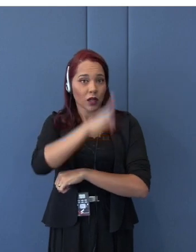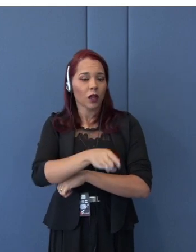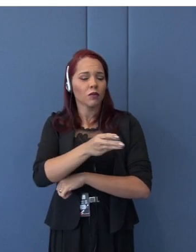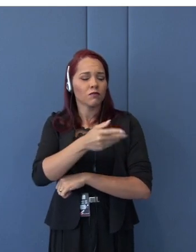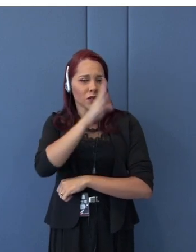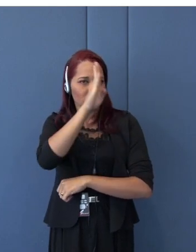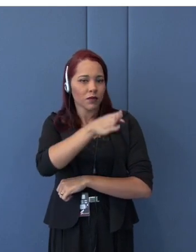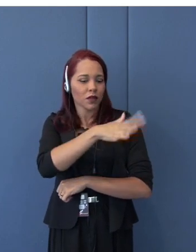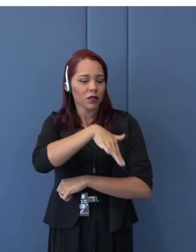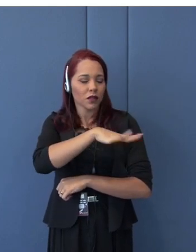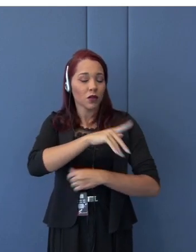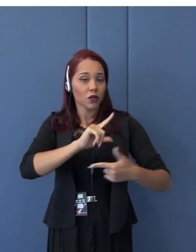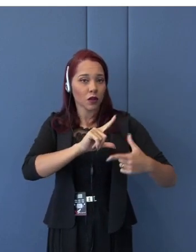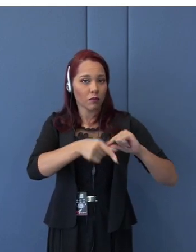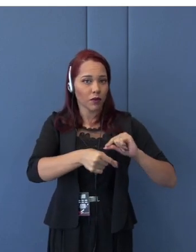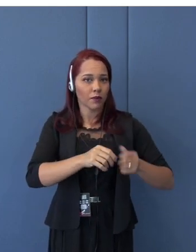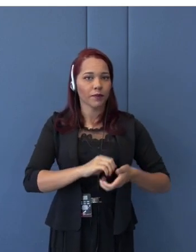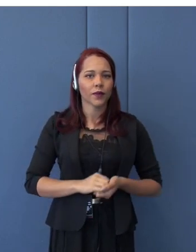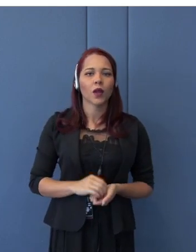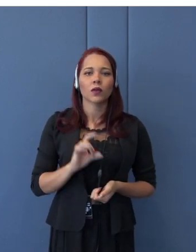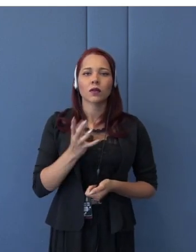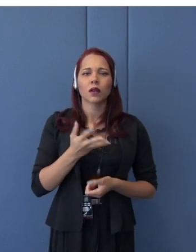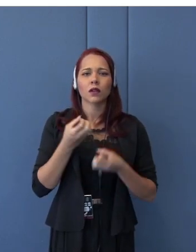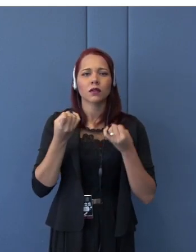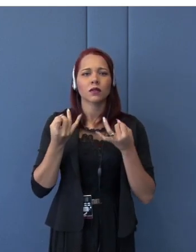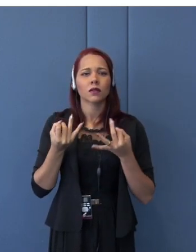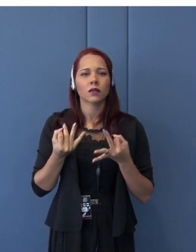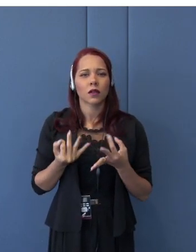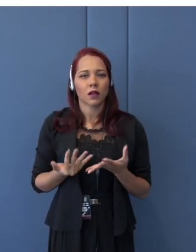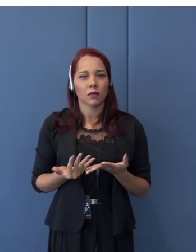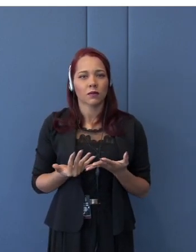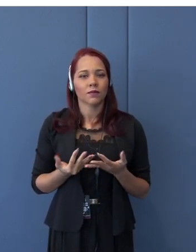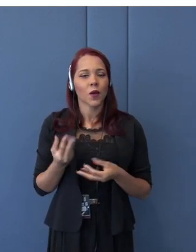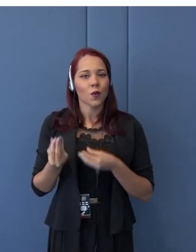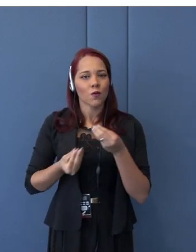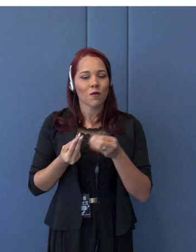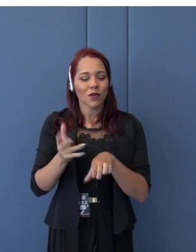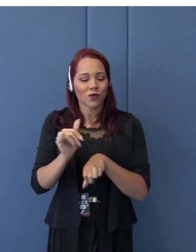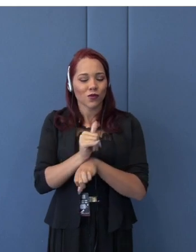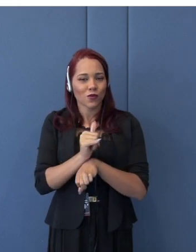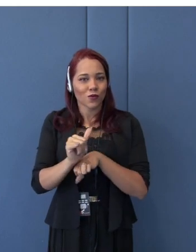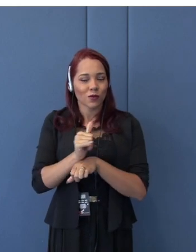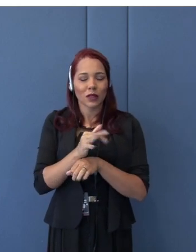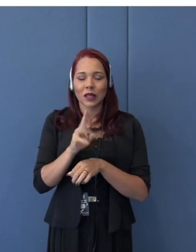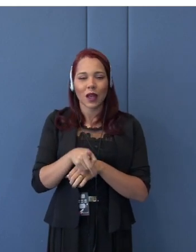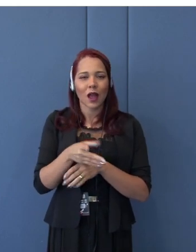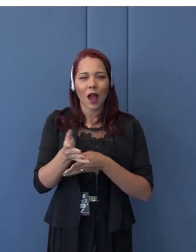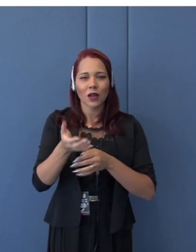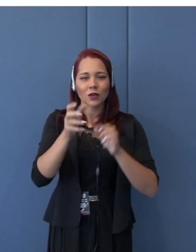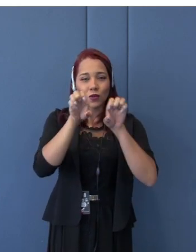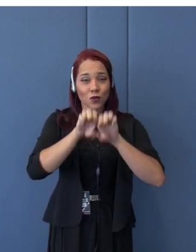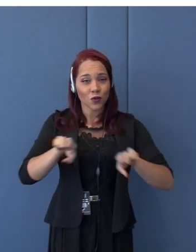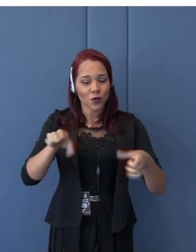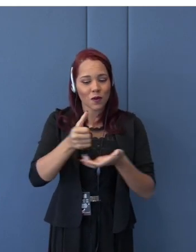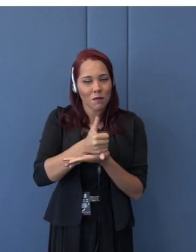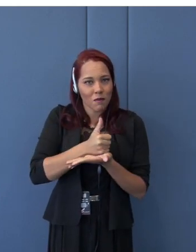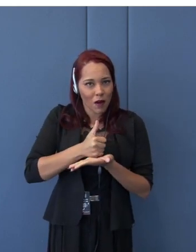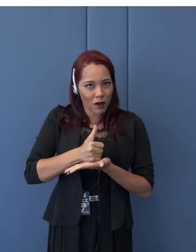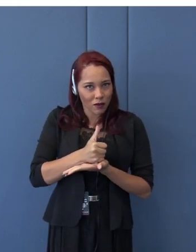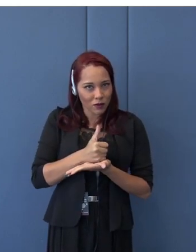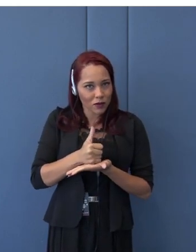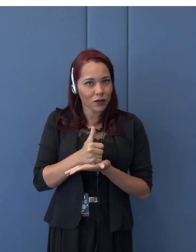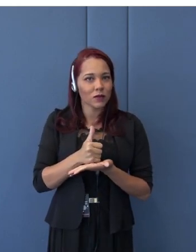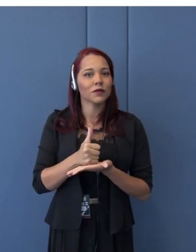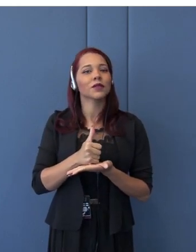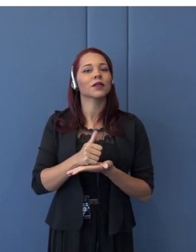just explain the kind of basic sort of structure of optimal supply system in